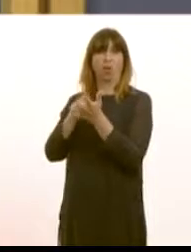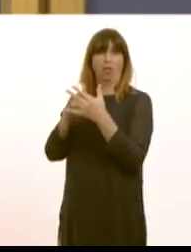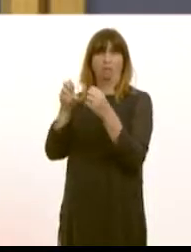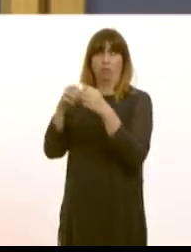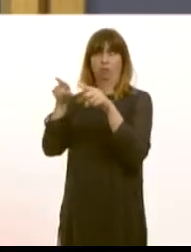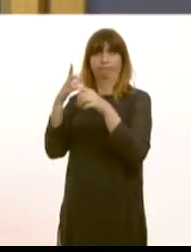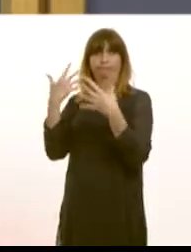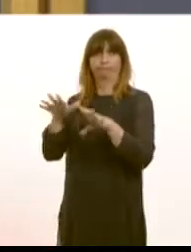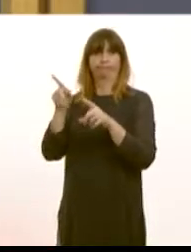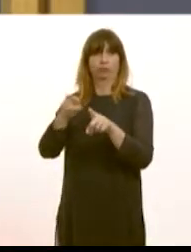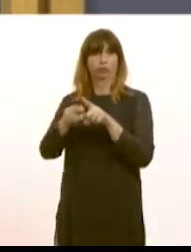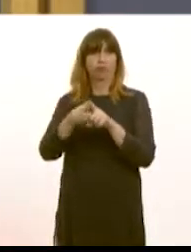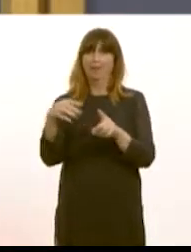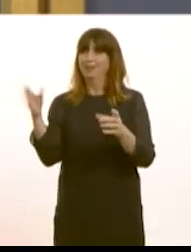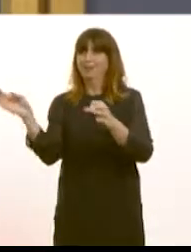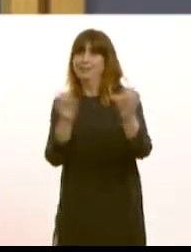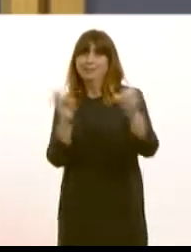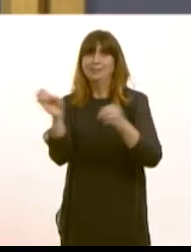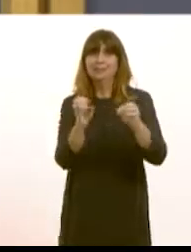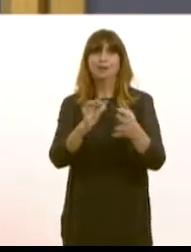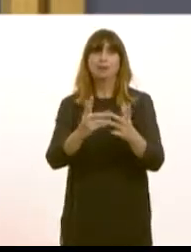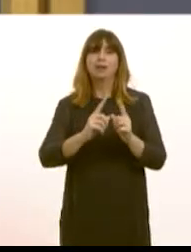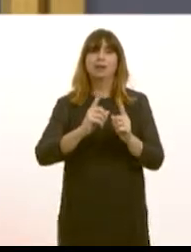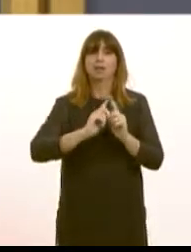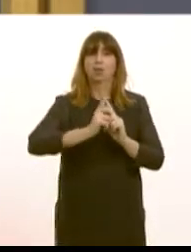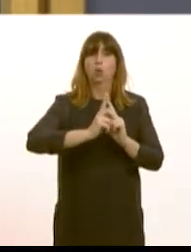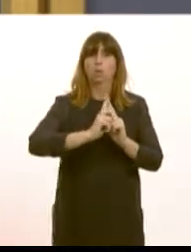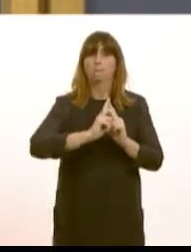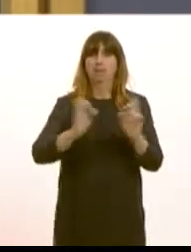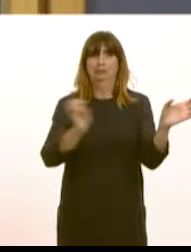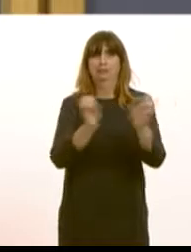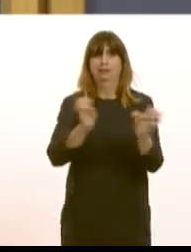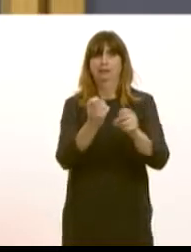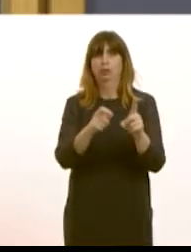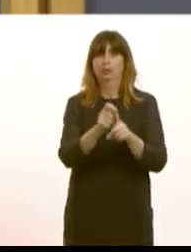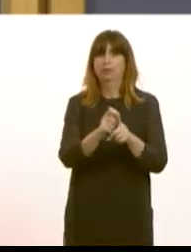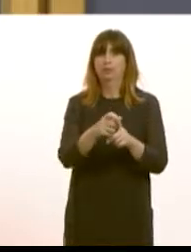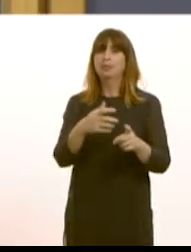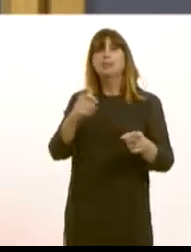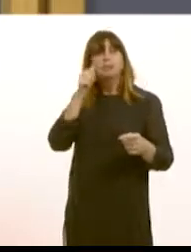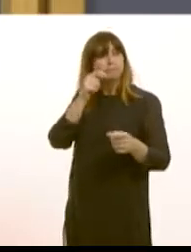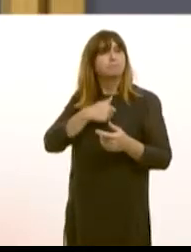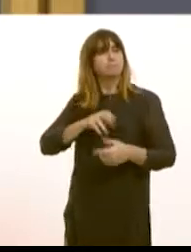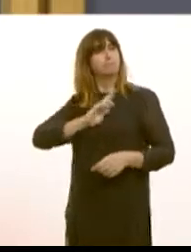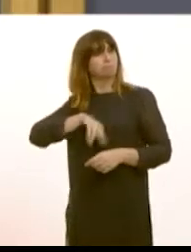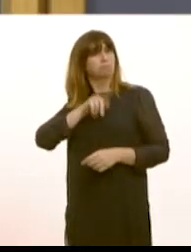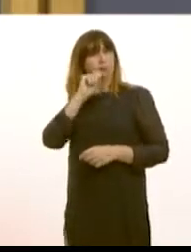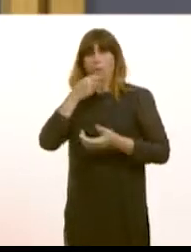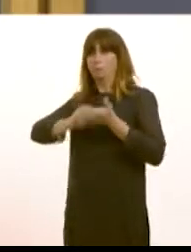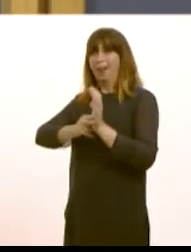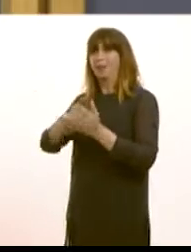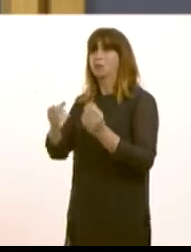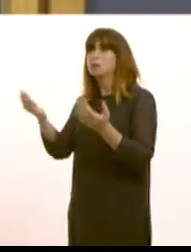team to the surgery and to bring in locums I was very pleased to hear the Welsh Government are planning a recruitment campaign later in the year